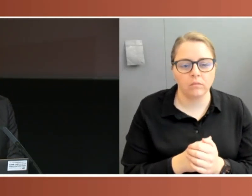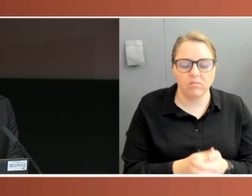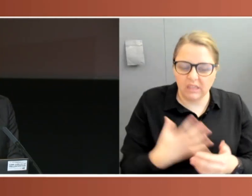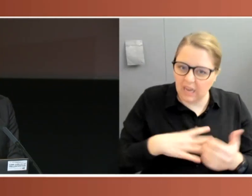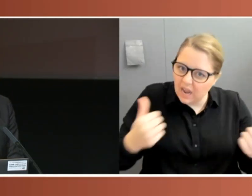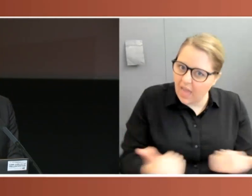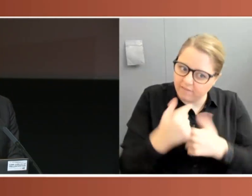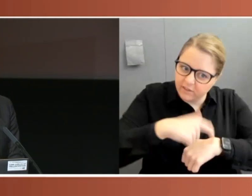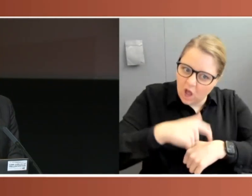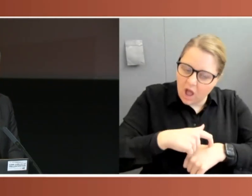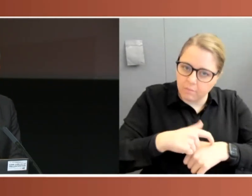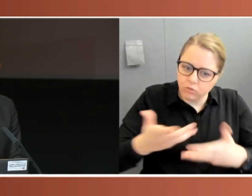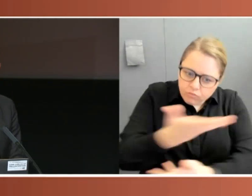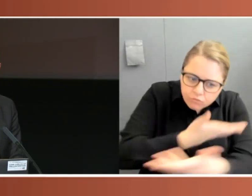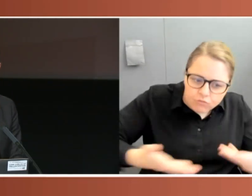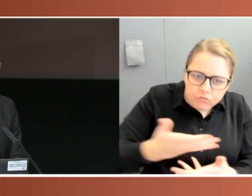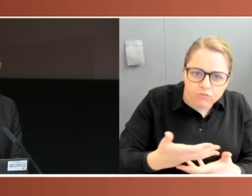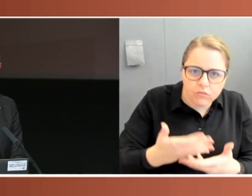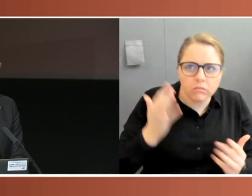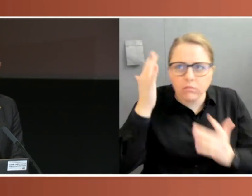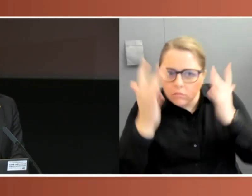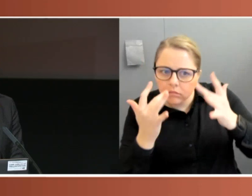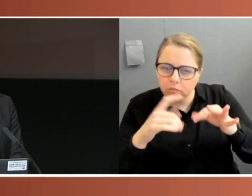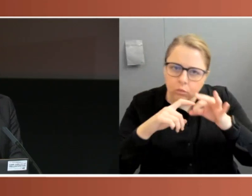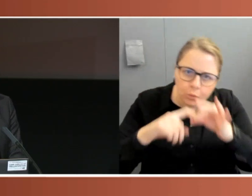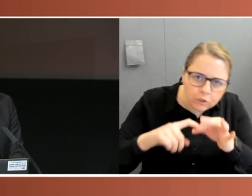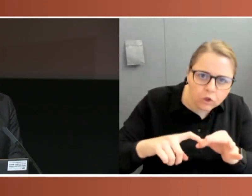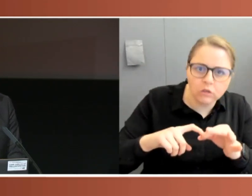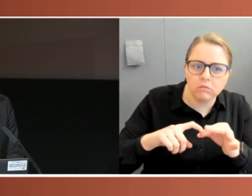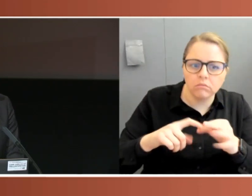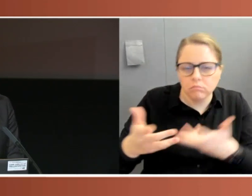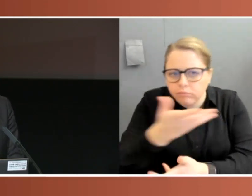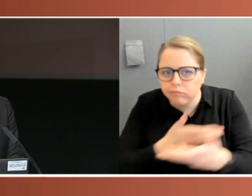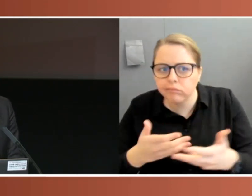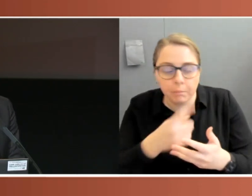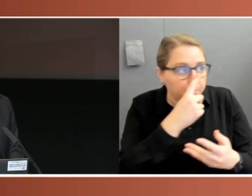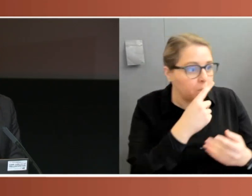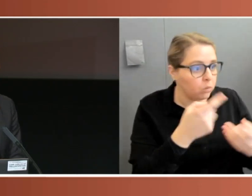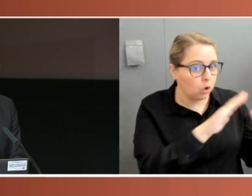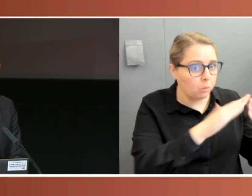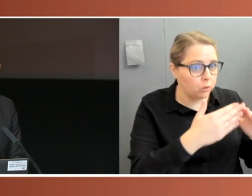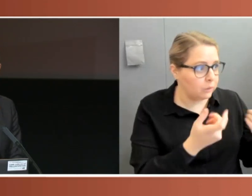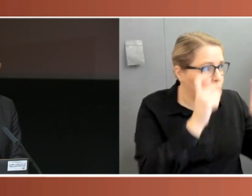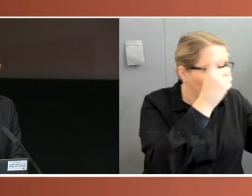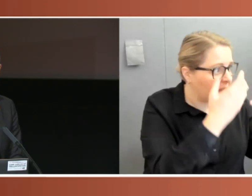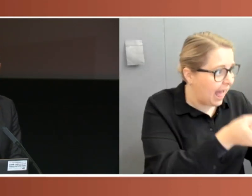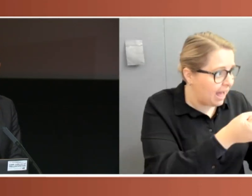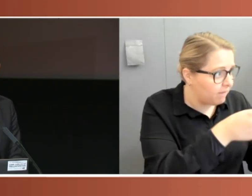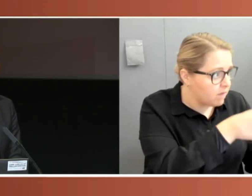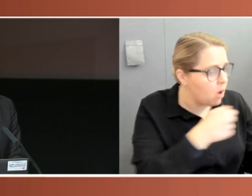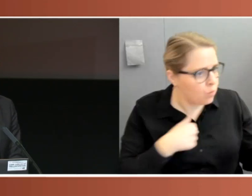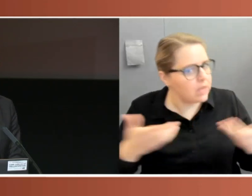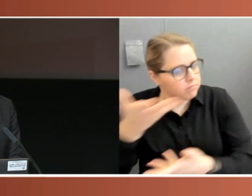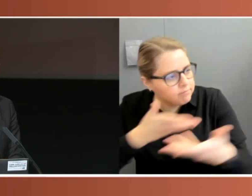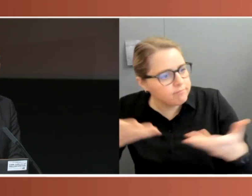question, reflect community concerns, and particularly for those people who have concerns, to show that those concerns are dealt with,